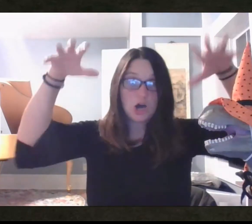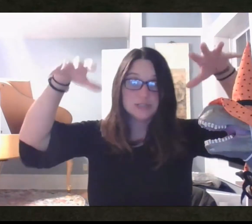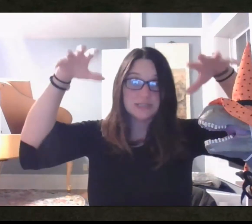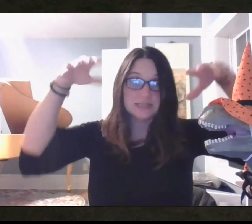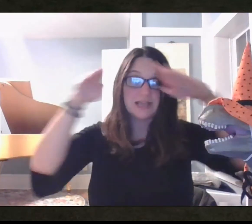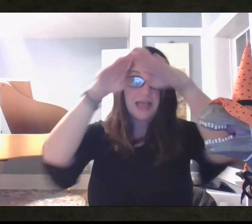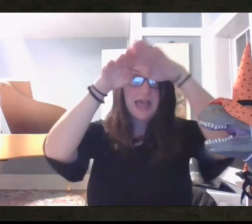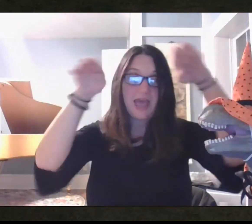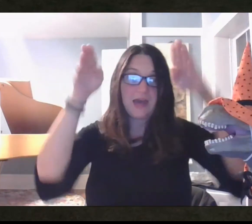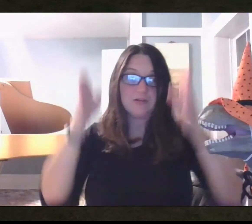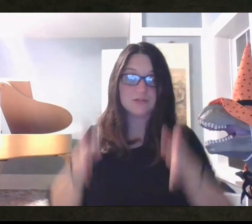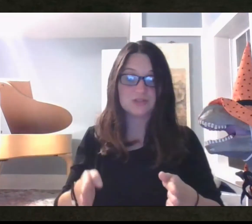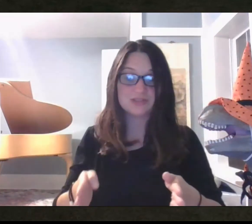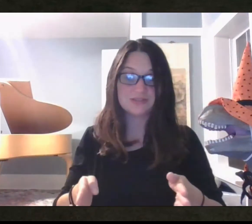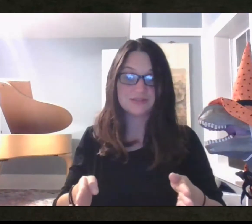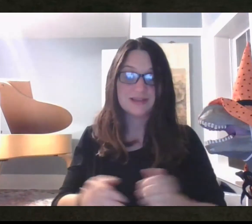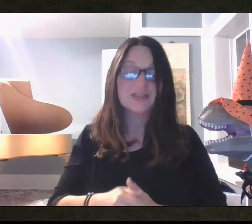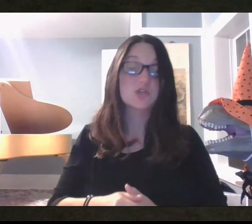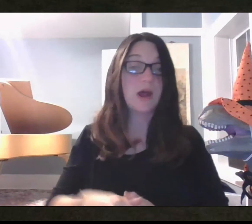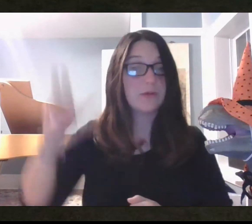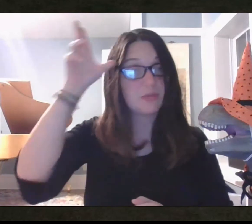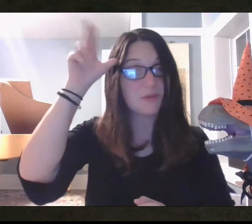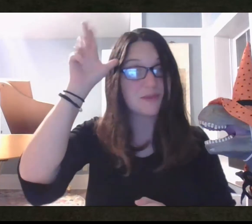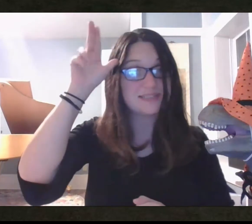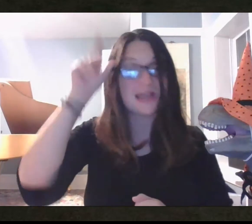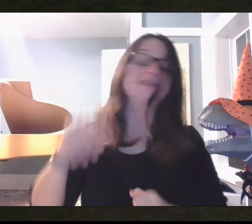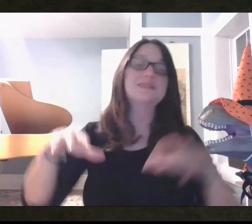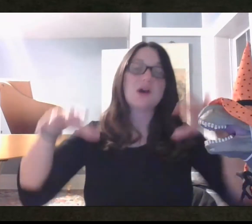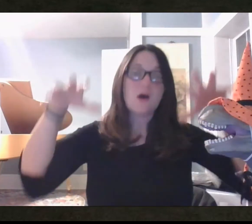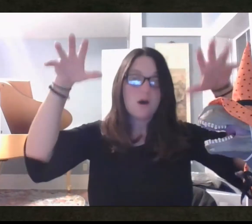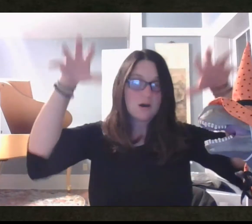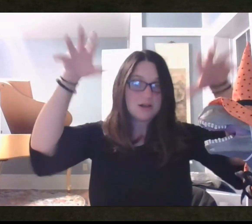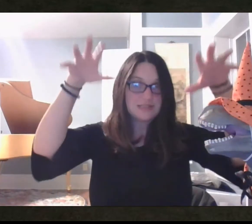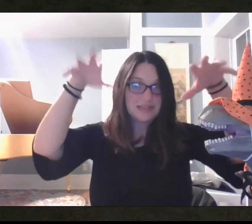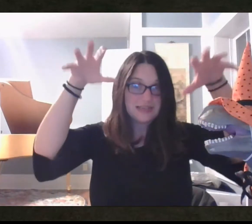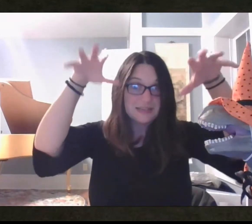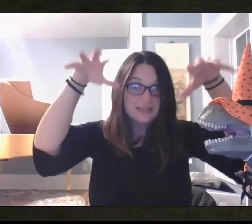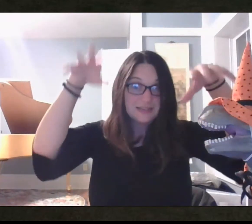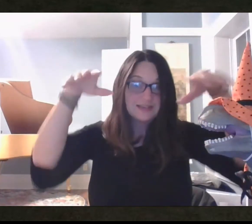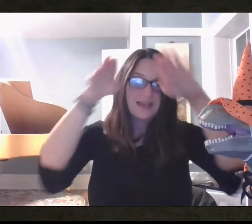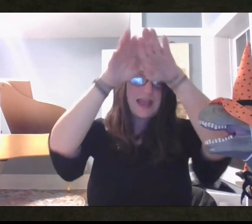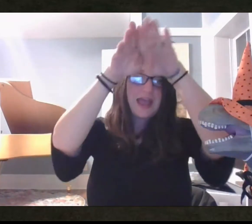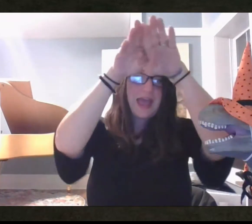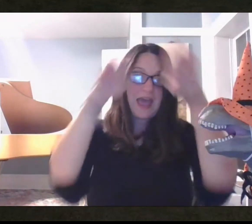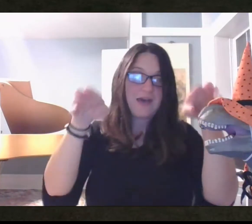haunted house. Try it with me Mustangs. Haunted